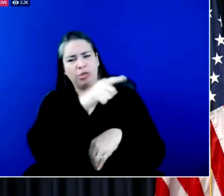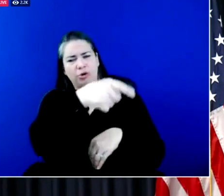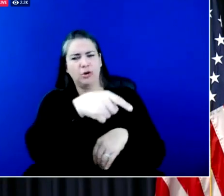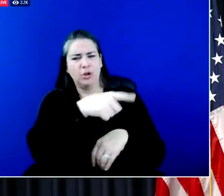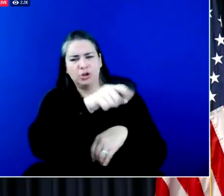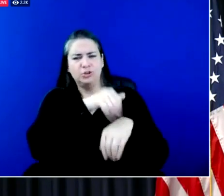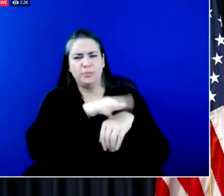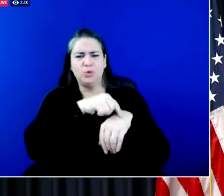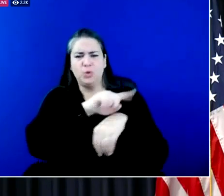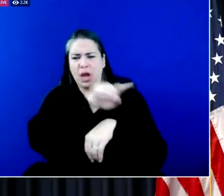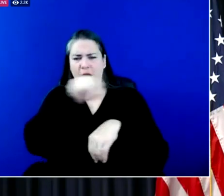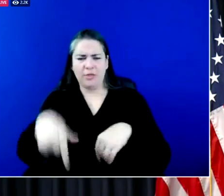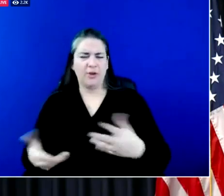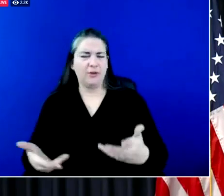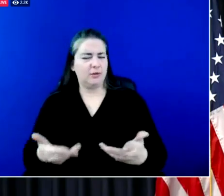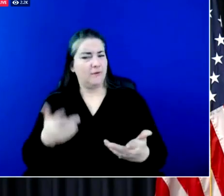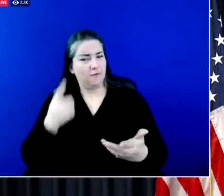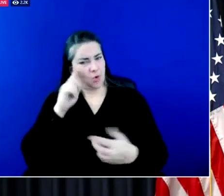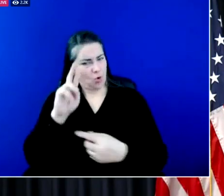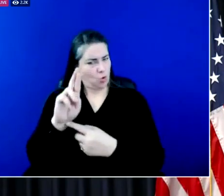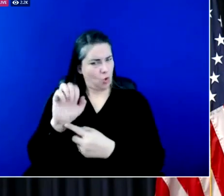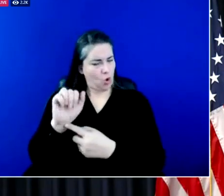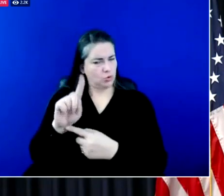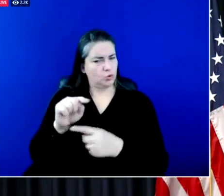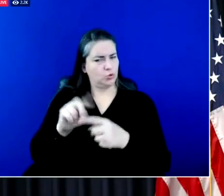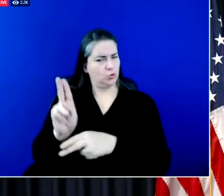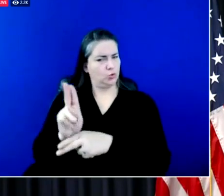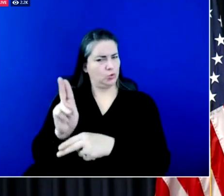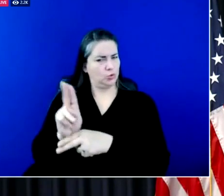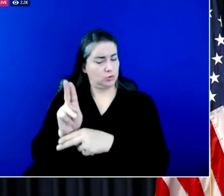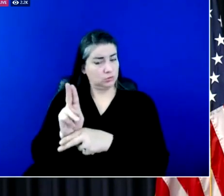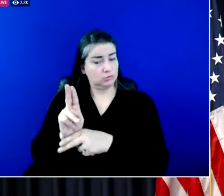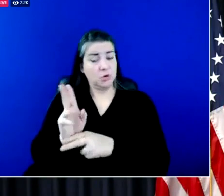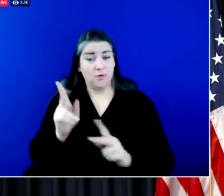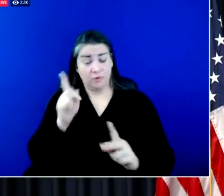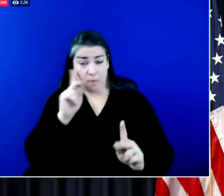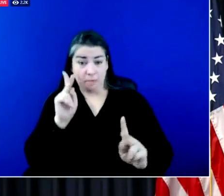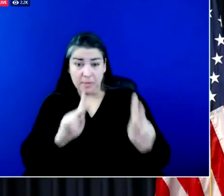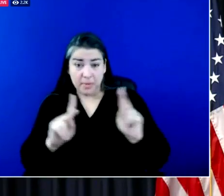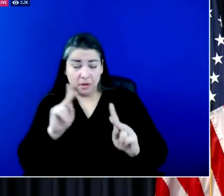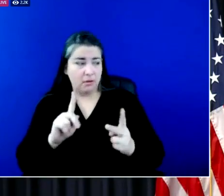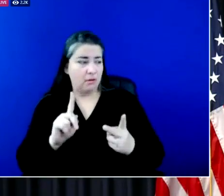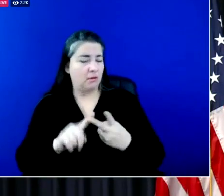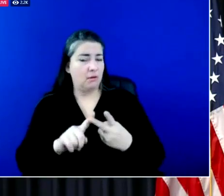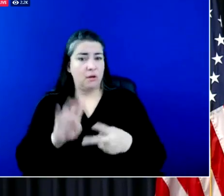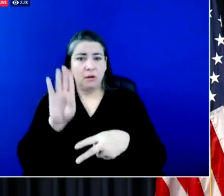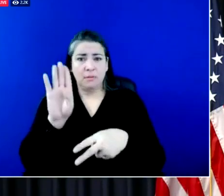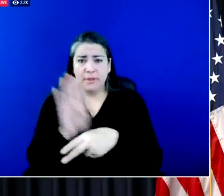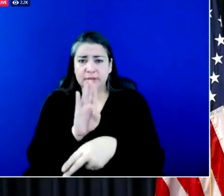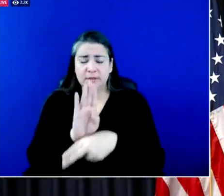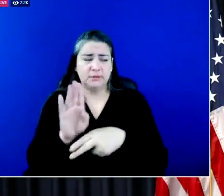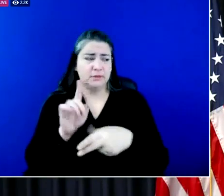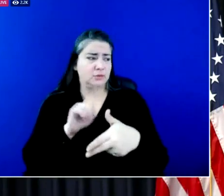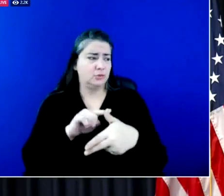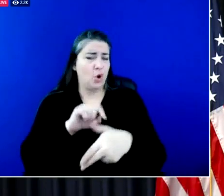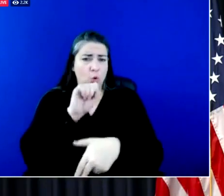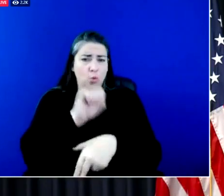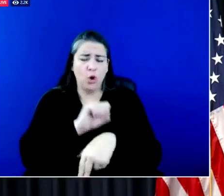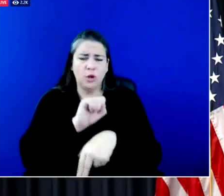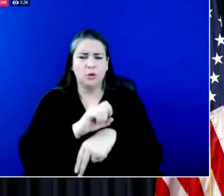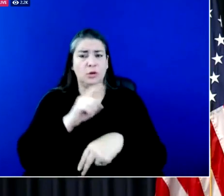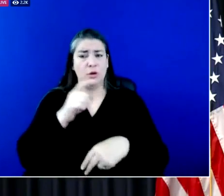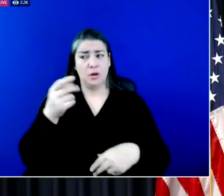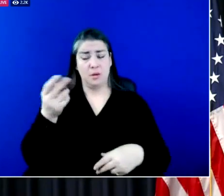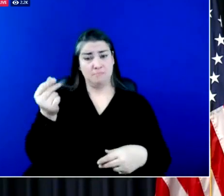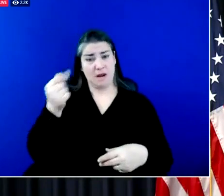roads so for our citizens for um our businesses and jobs proper funding for our roads